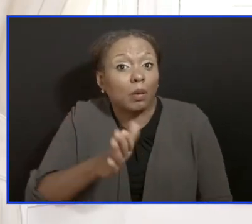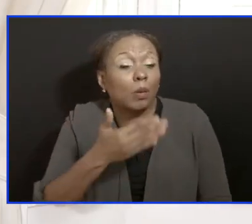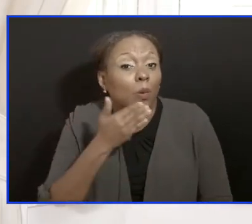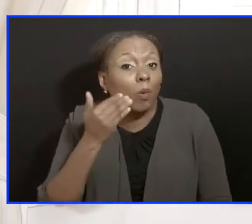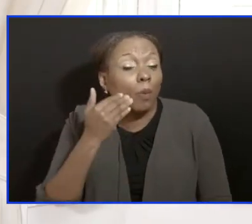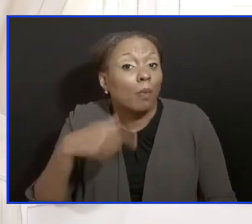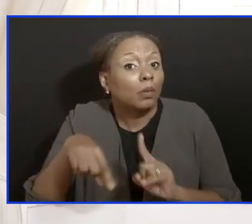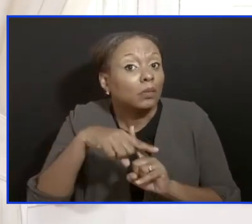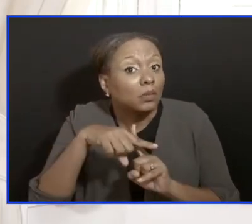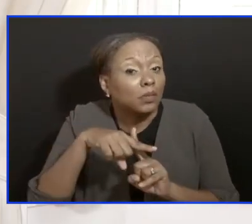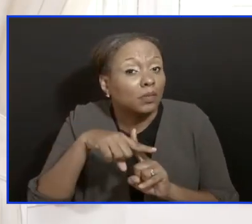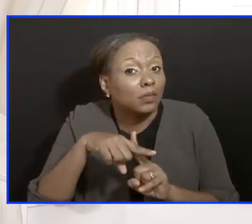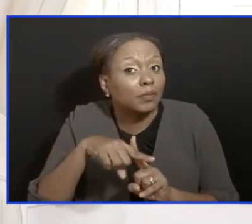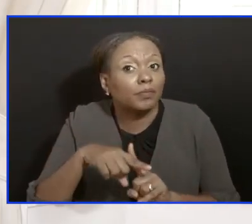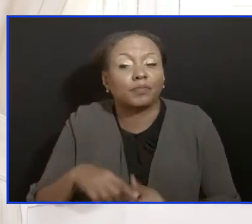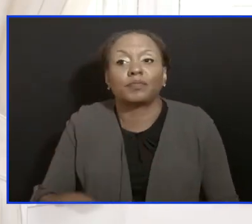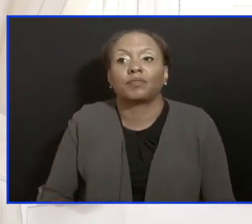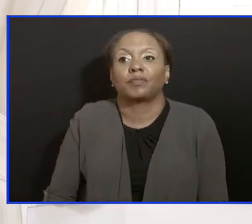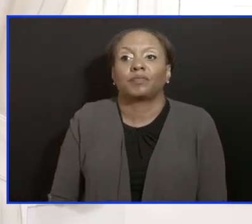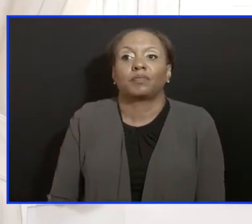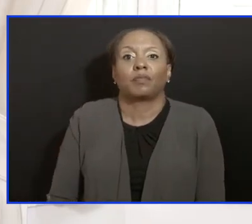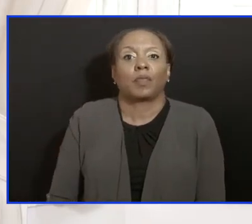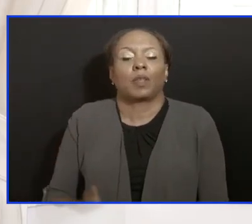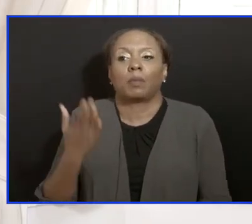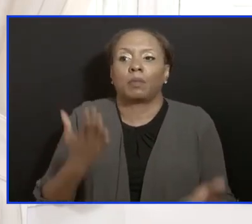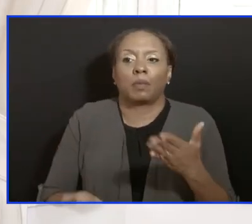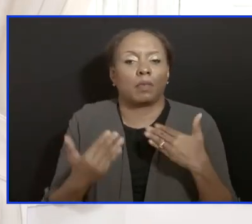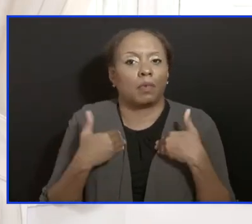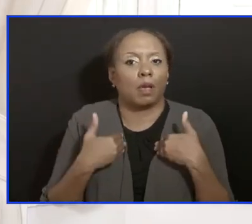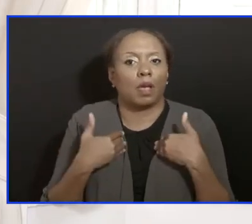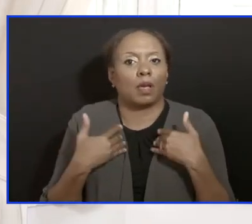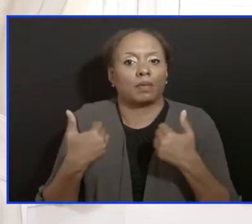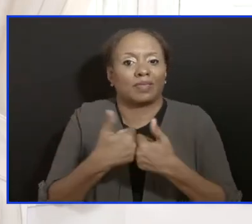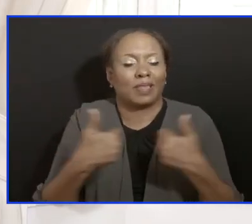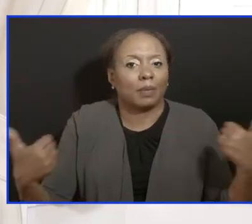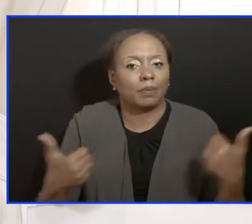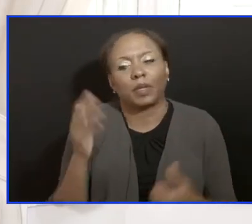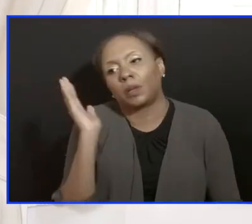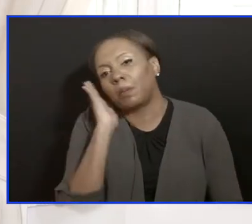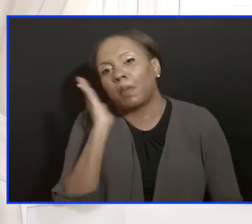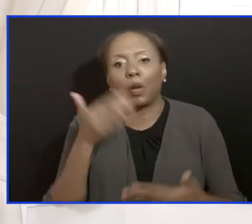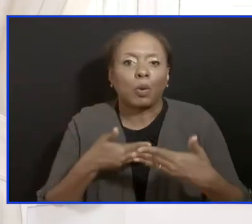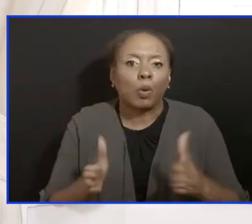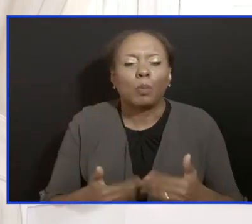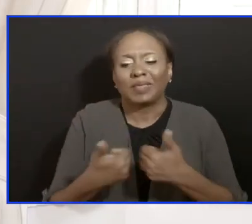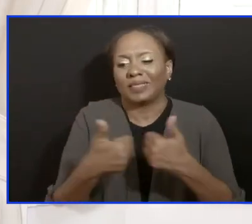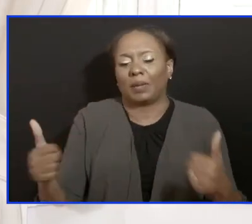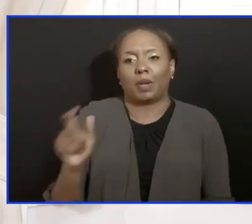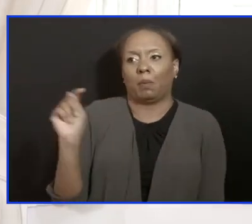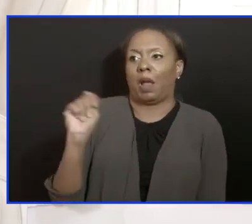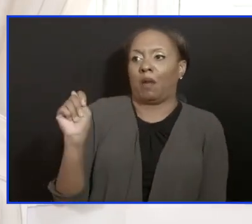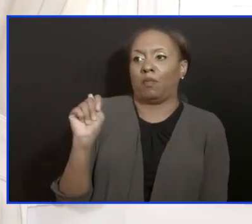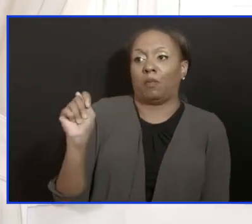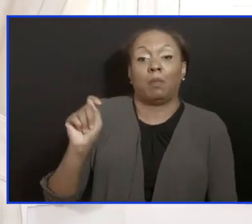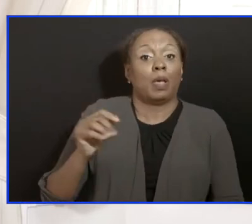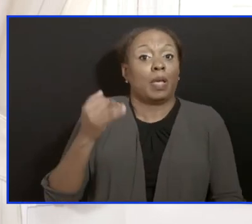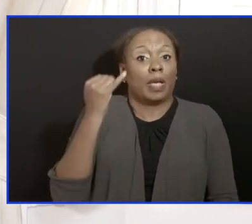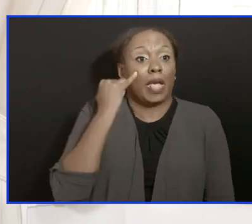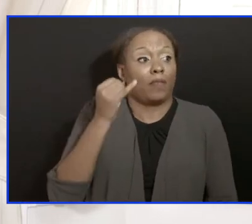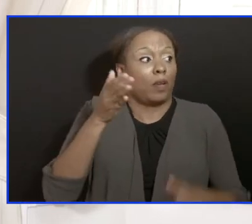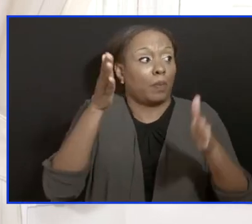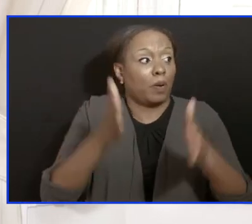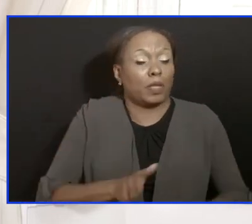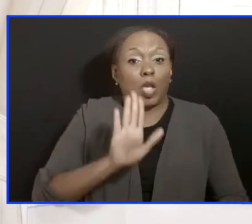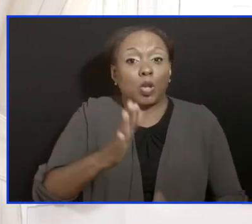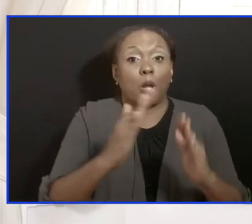even if you may have a separate bedroom, a separate bathroom, at any point in time when you're interacting with that person,